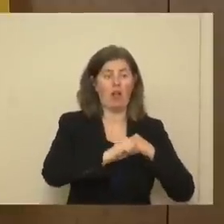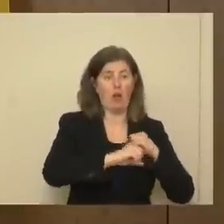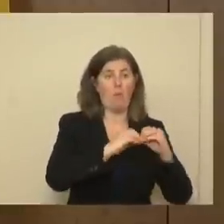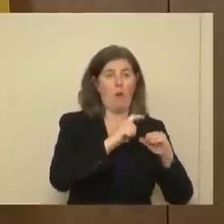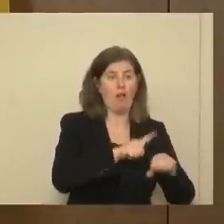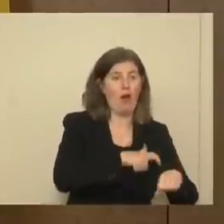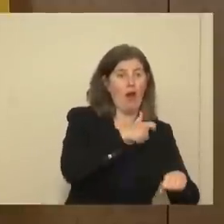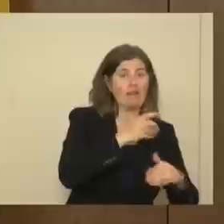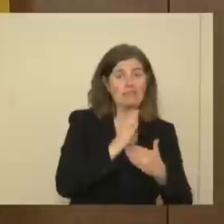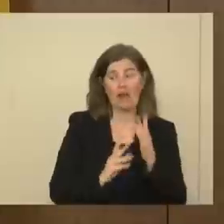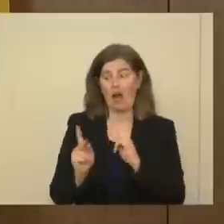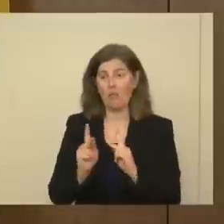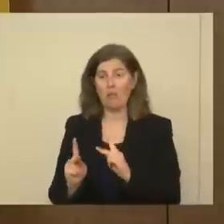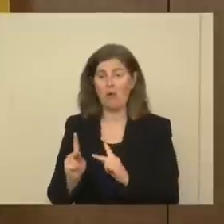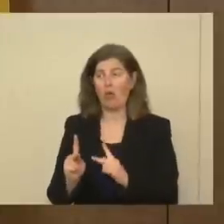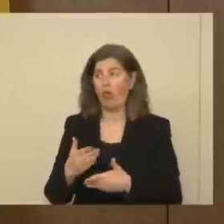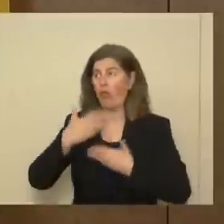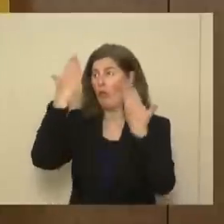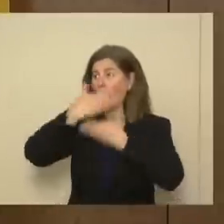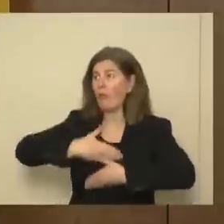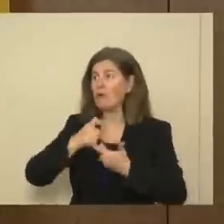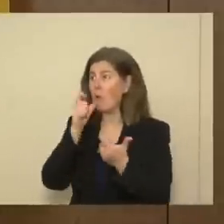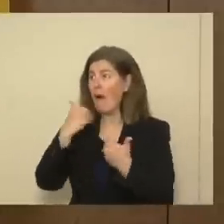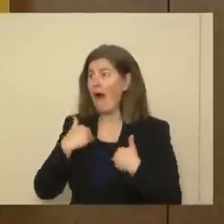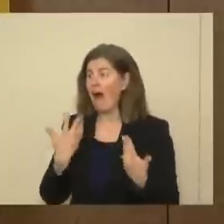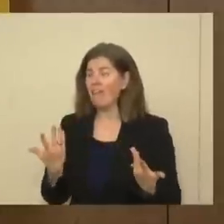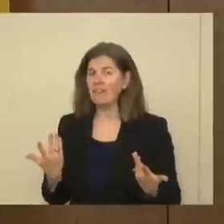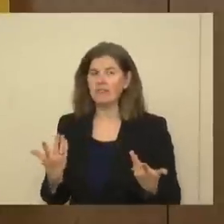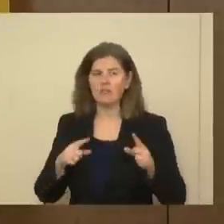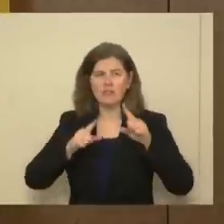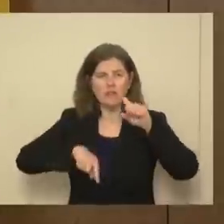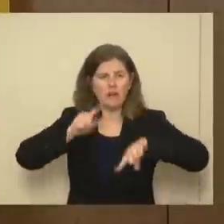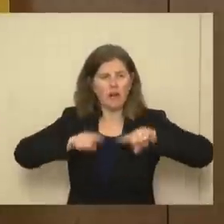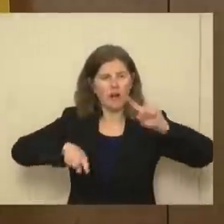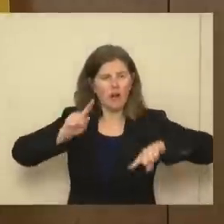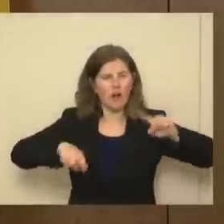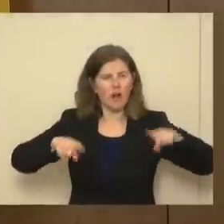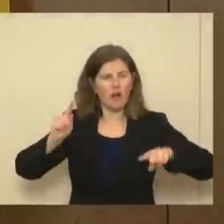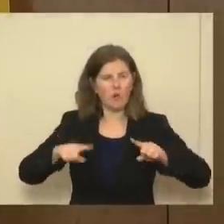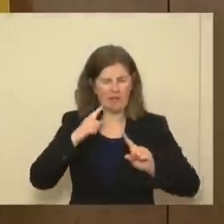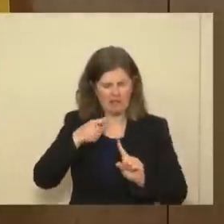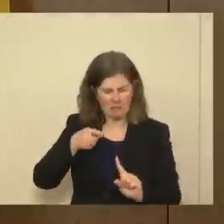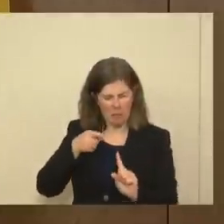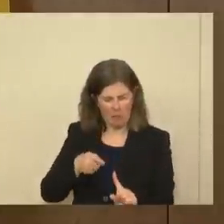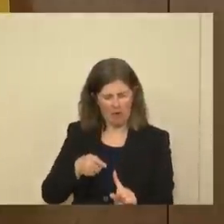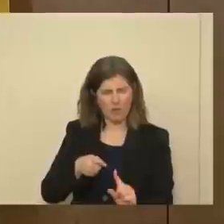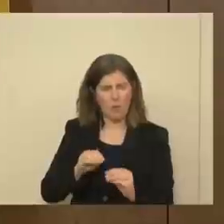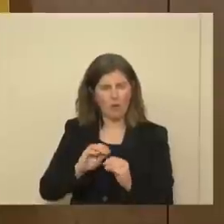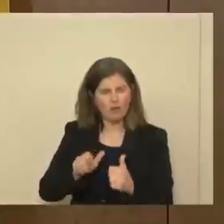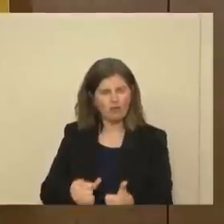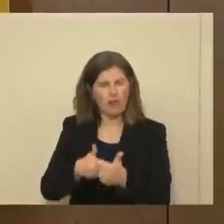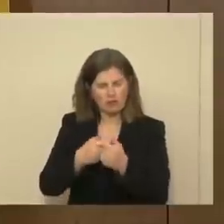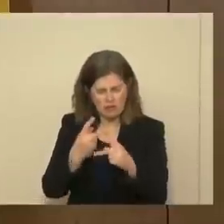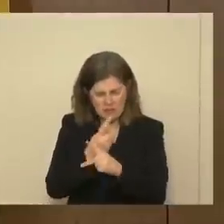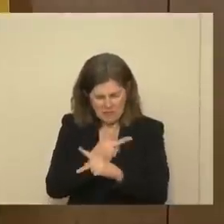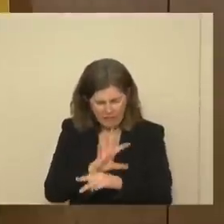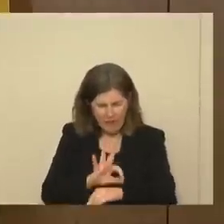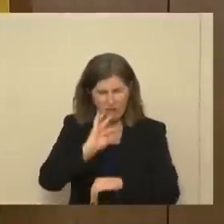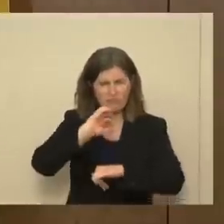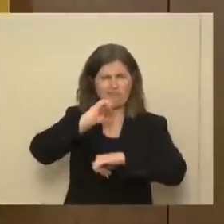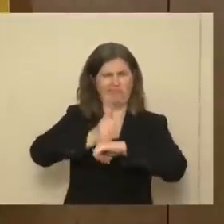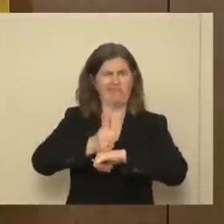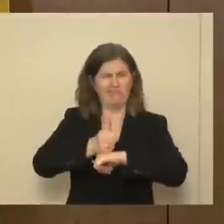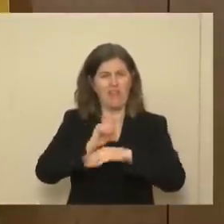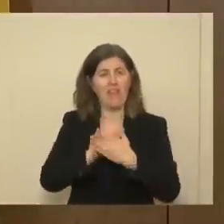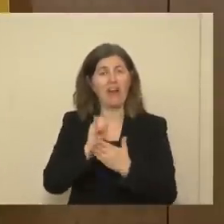others, some people never even know they've got it, it makes that baseline more challenging, which is exactly why